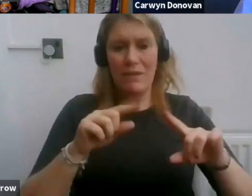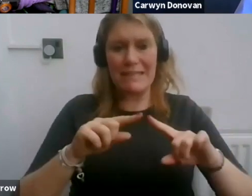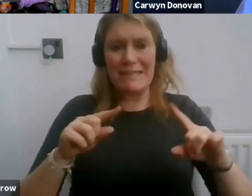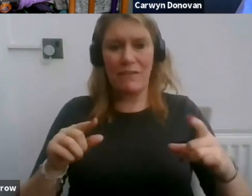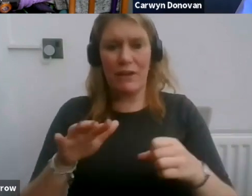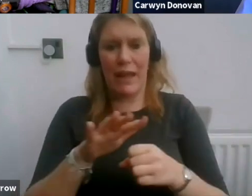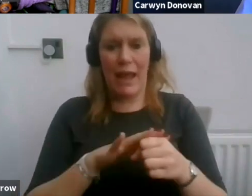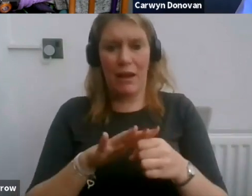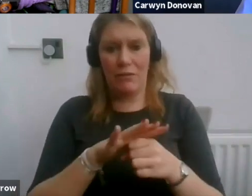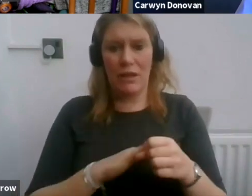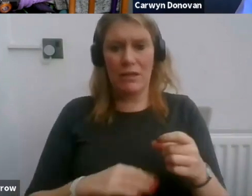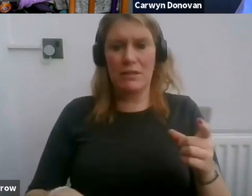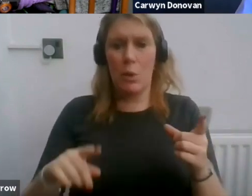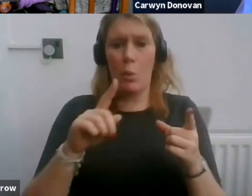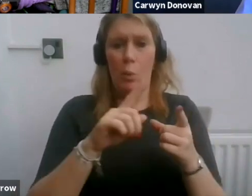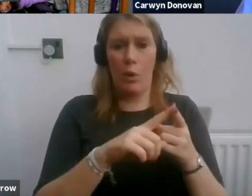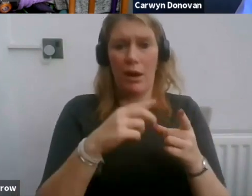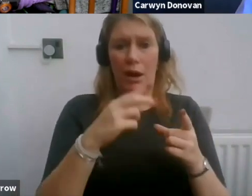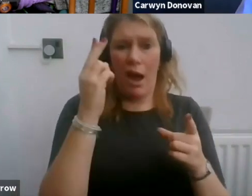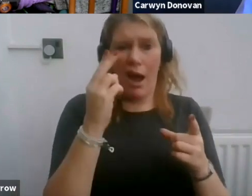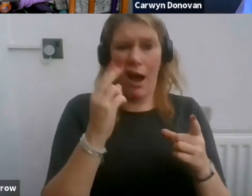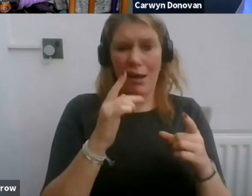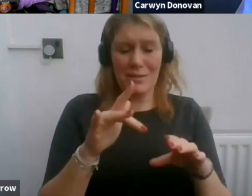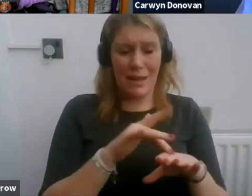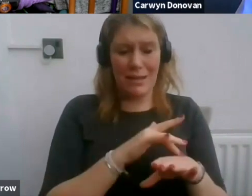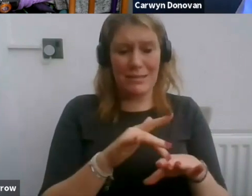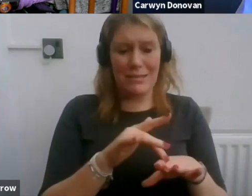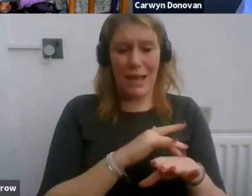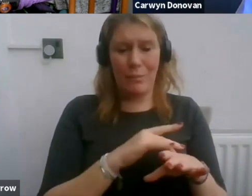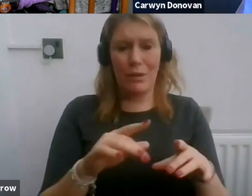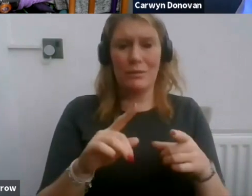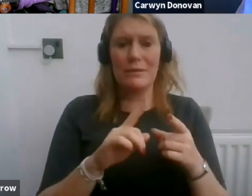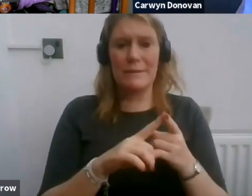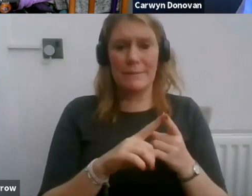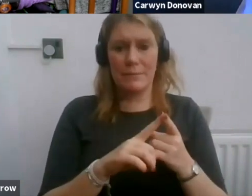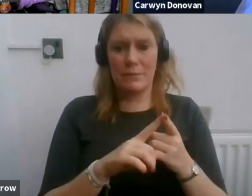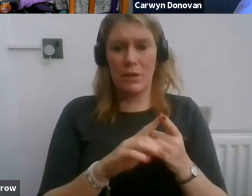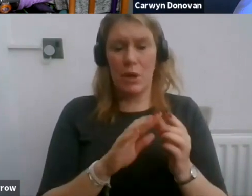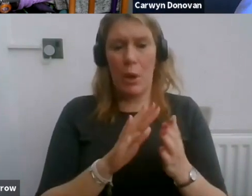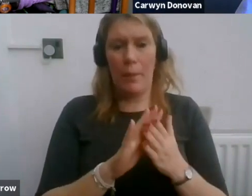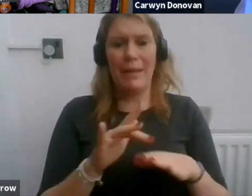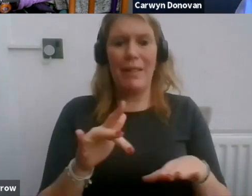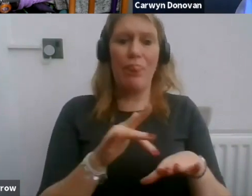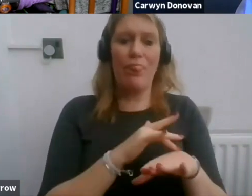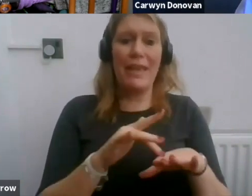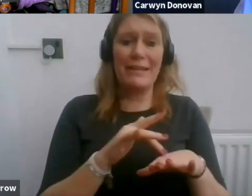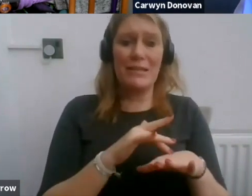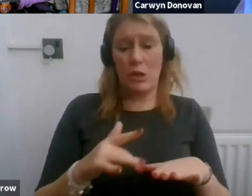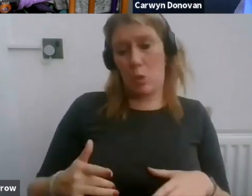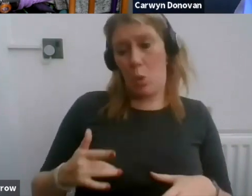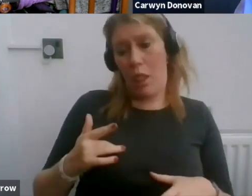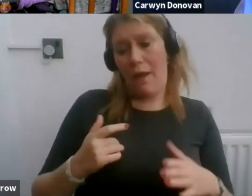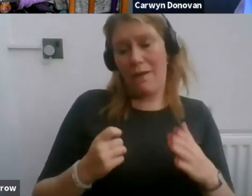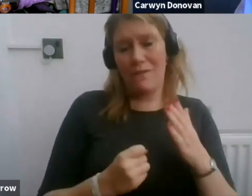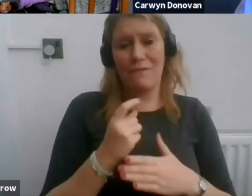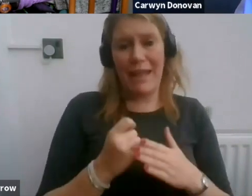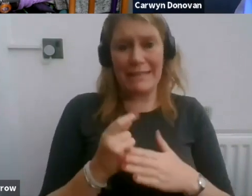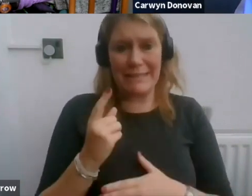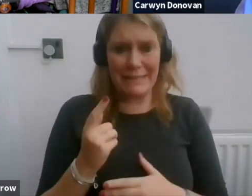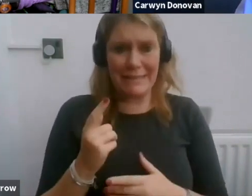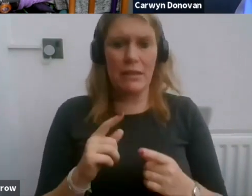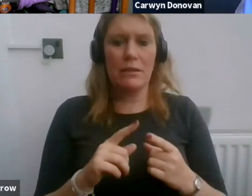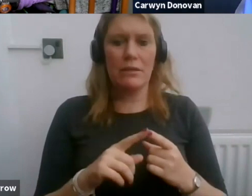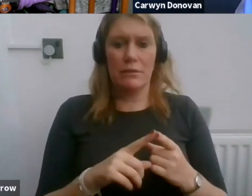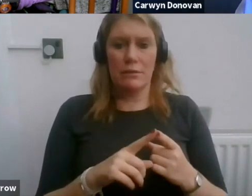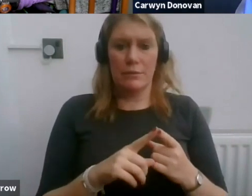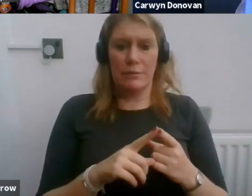The first being arts and entertainments. So, we cover those working in theatres. We've events who have been